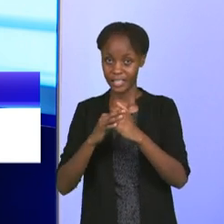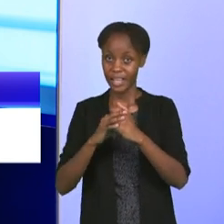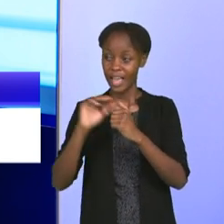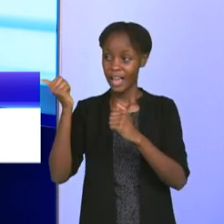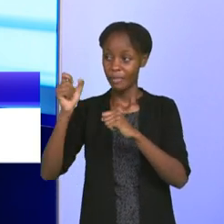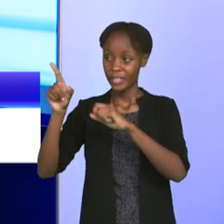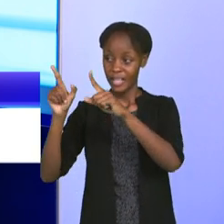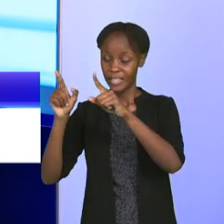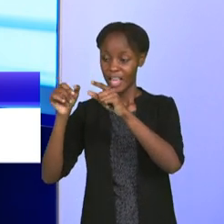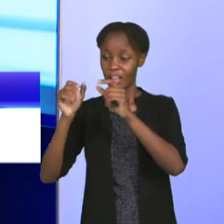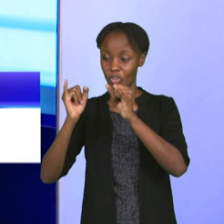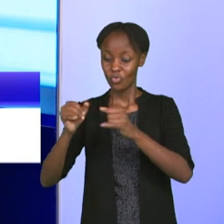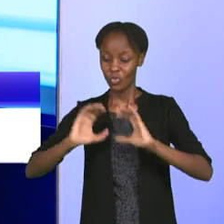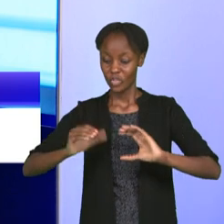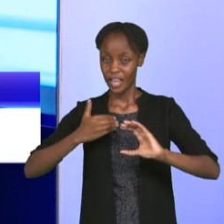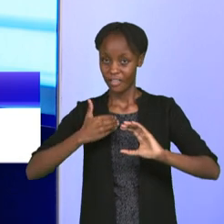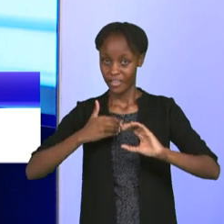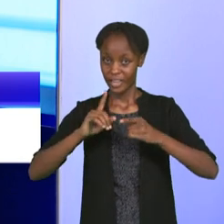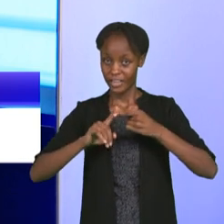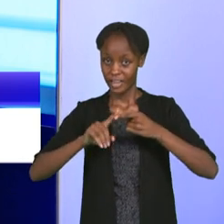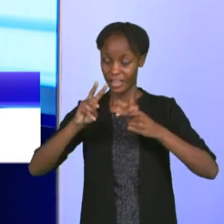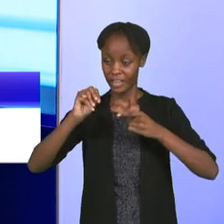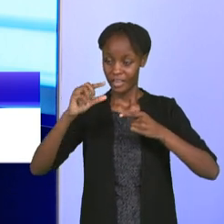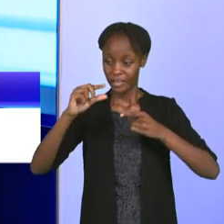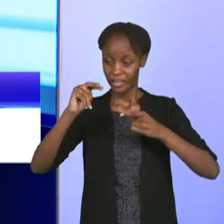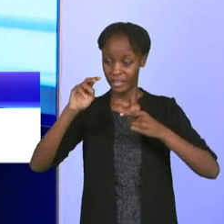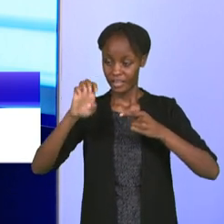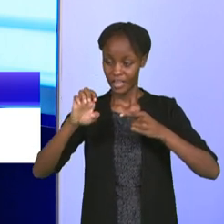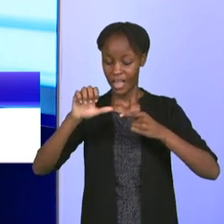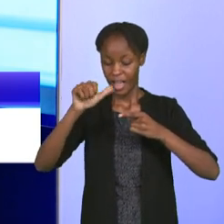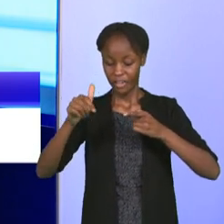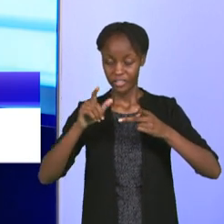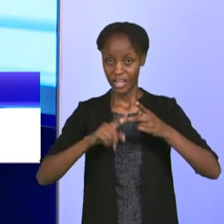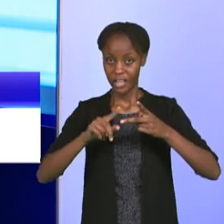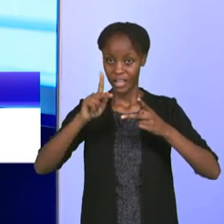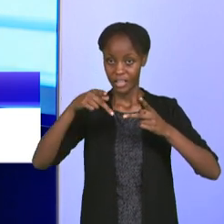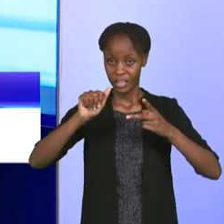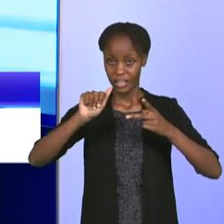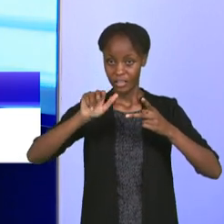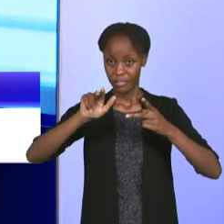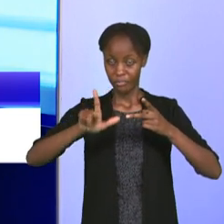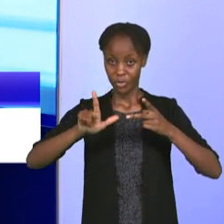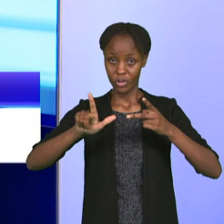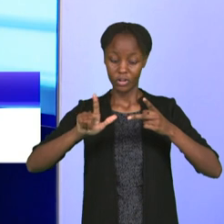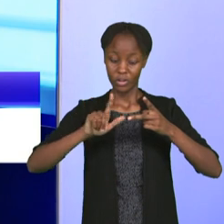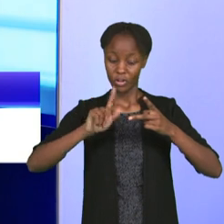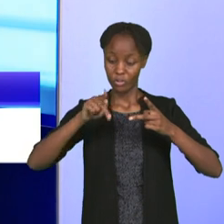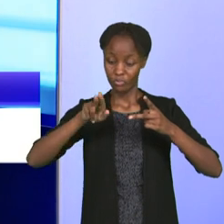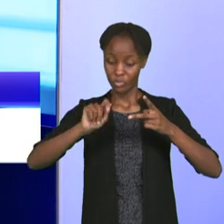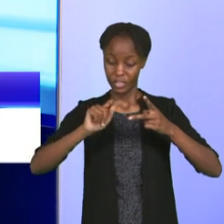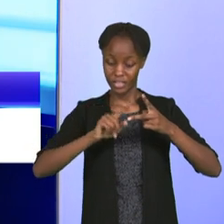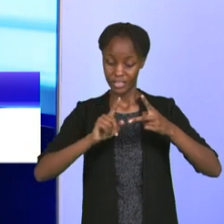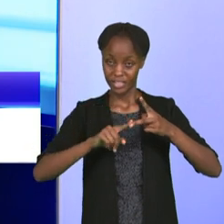coach. The coach was Sebastian Minye, confirmed after Paul Putt parted ways with FKF on mutual